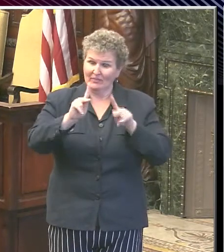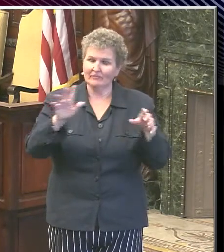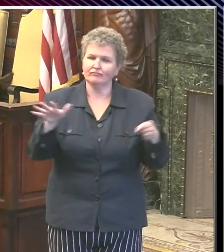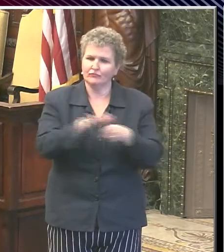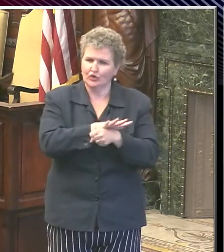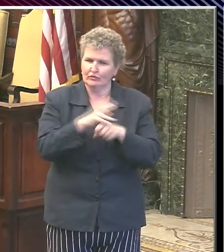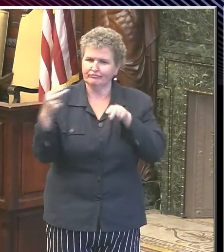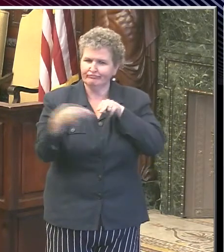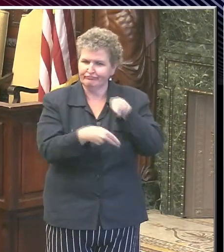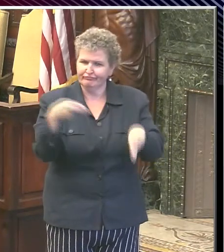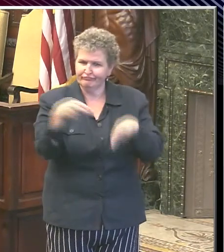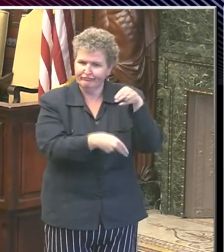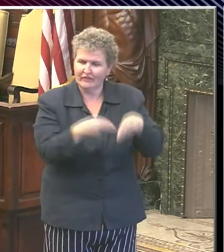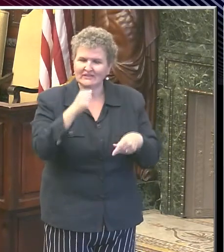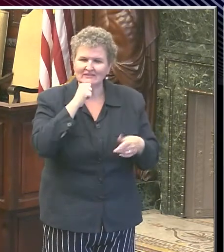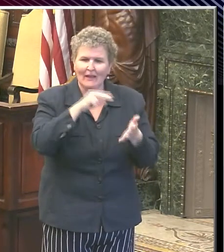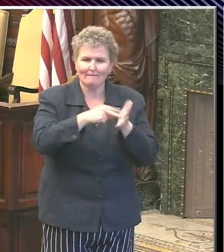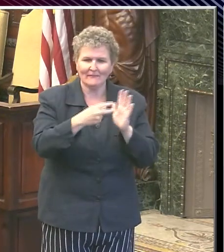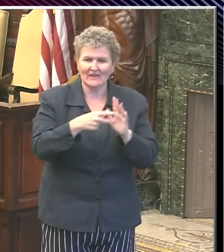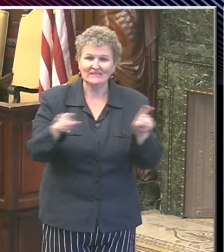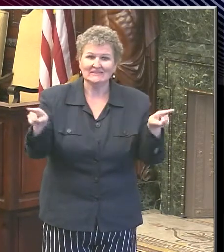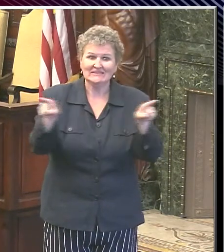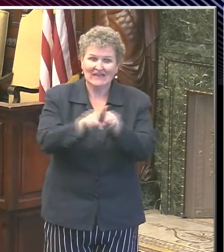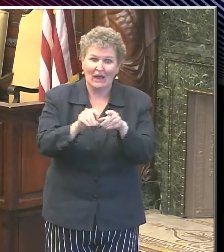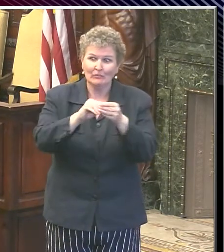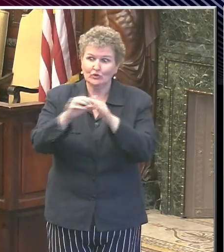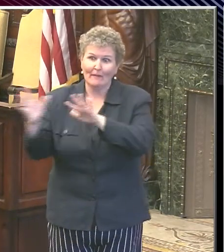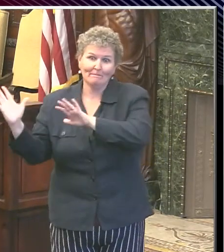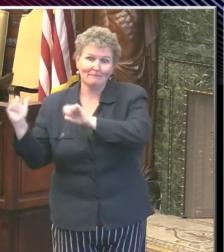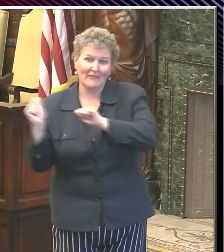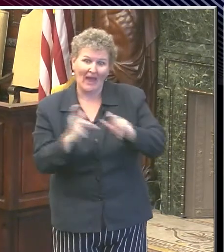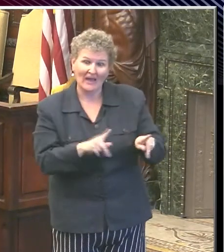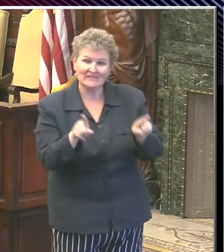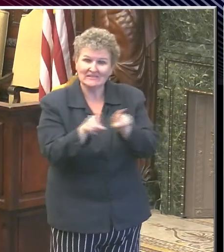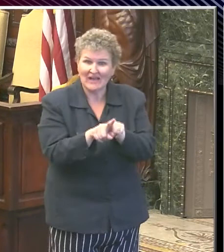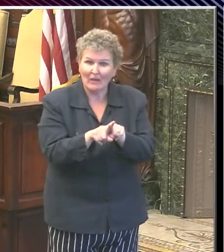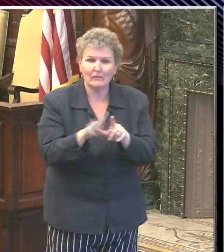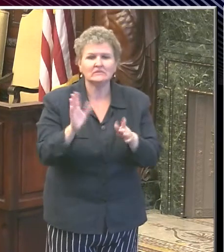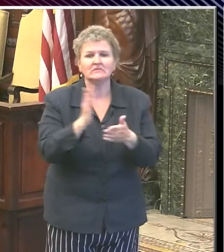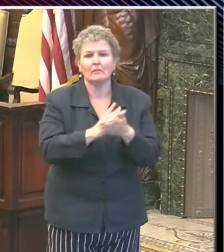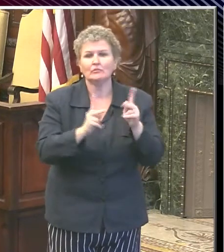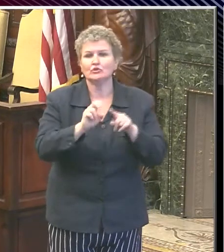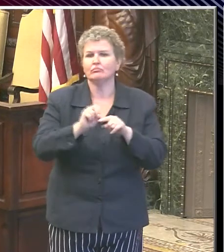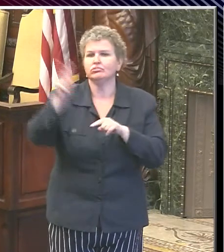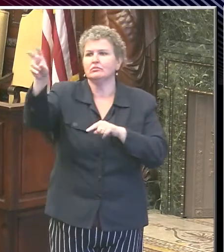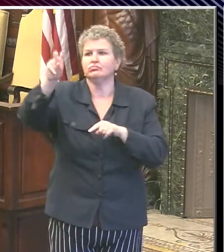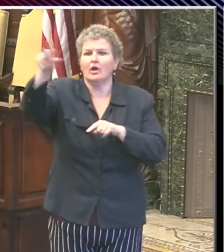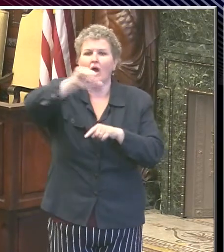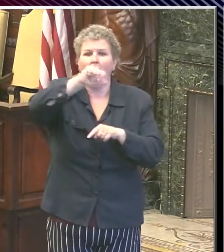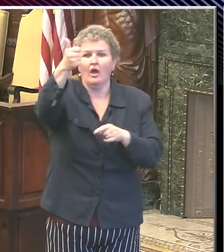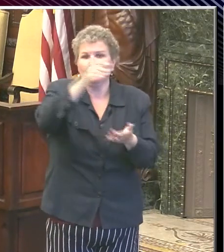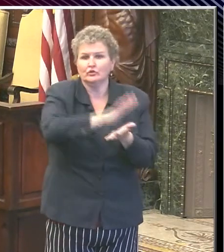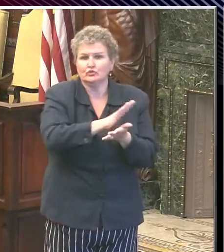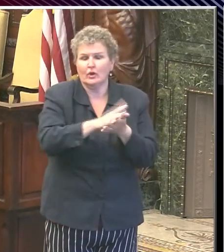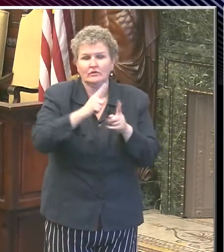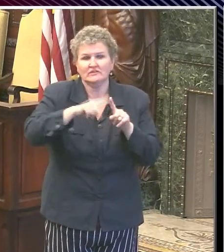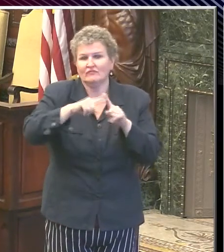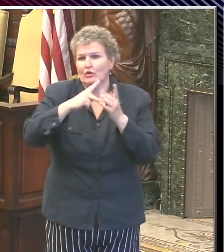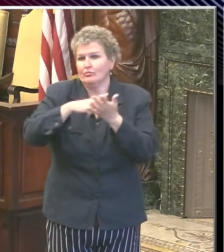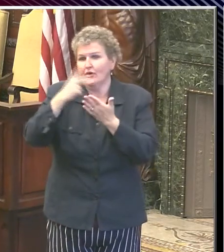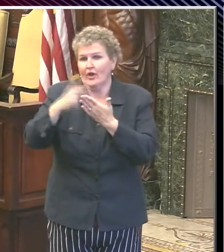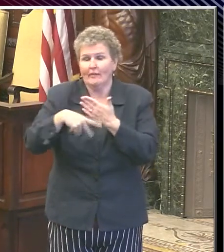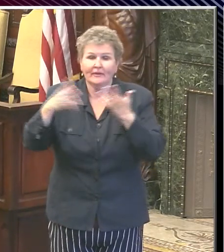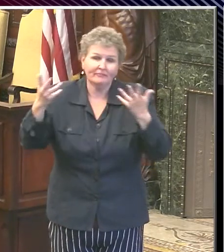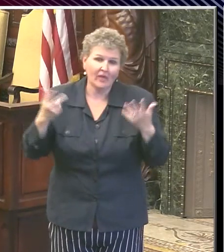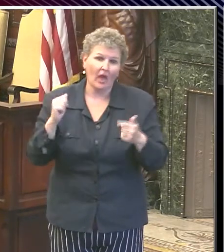that they're all filled with returners. They may be new families. I don't have that breakdown. We could get that to you if that's something that you needed. But